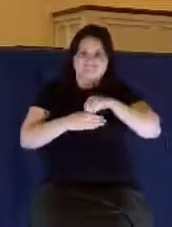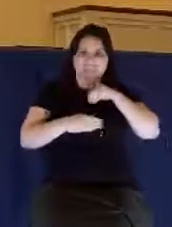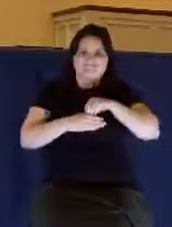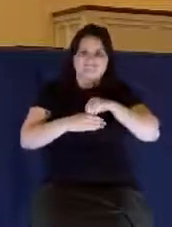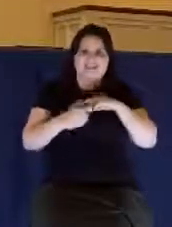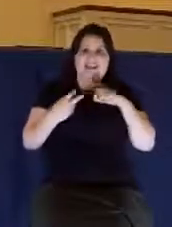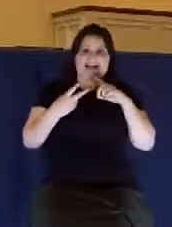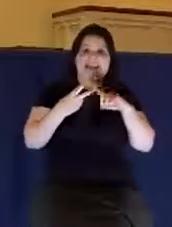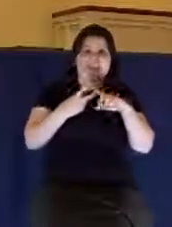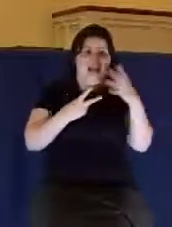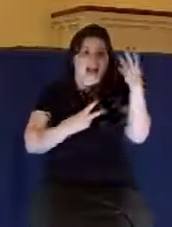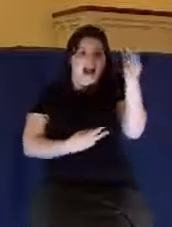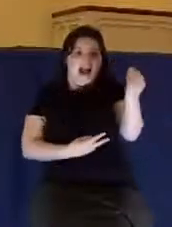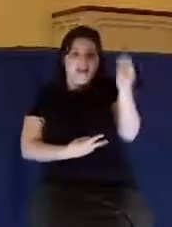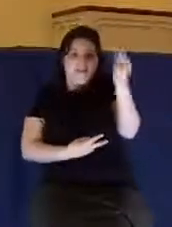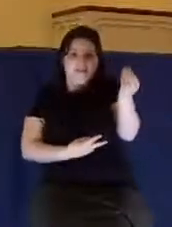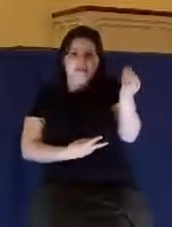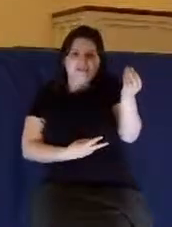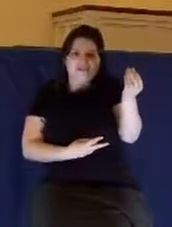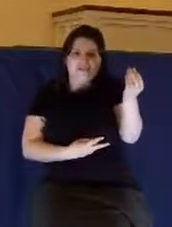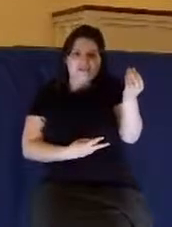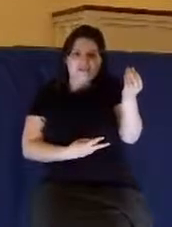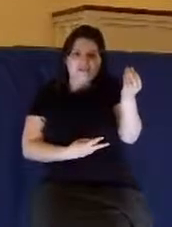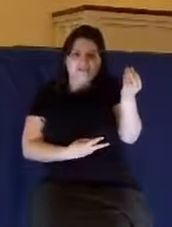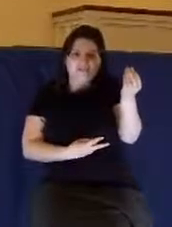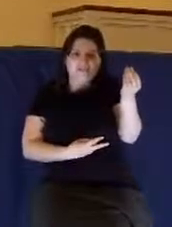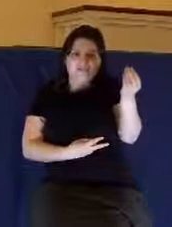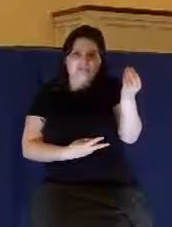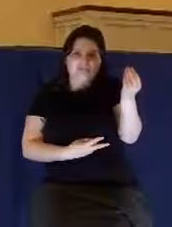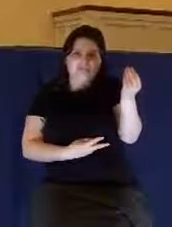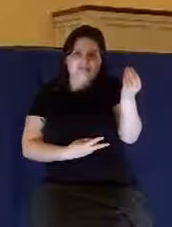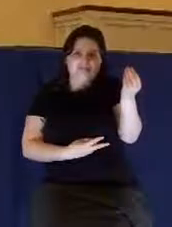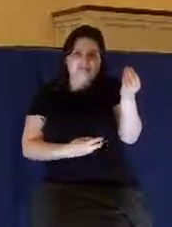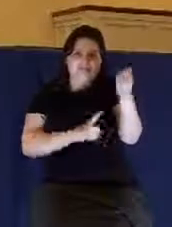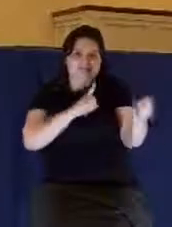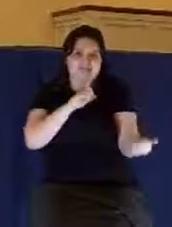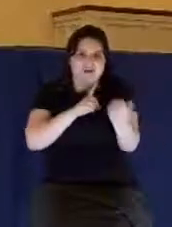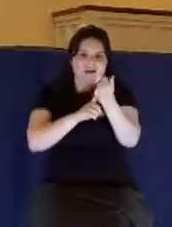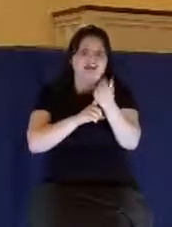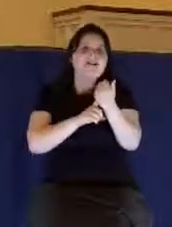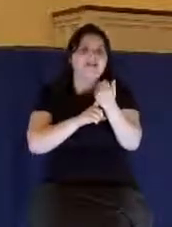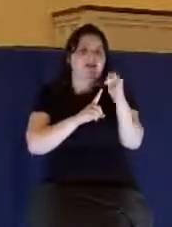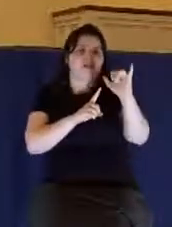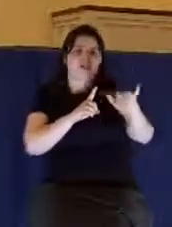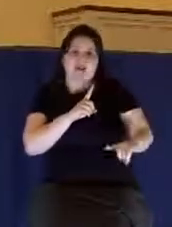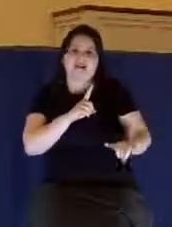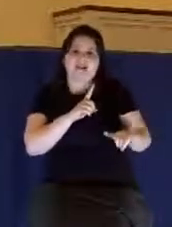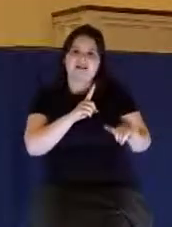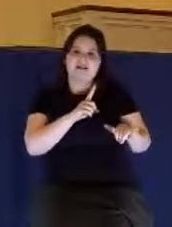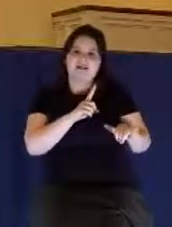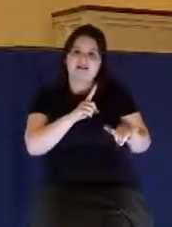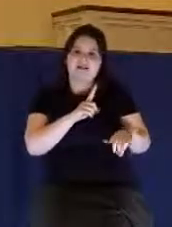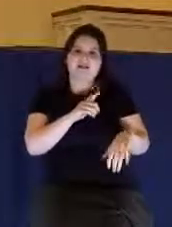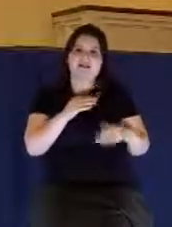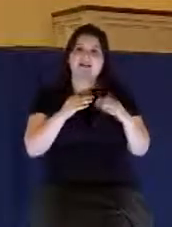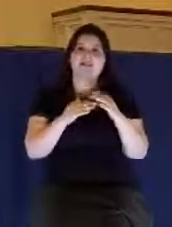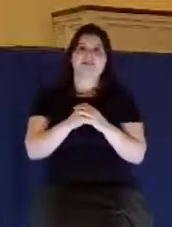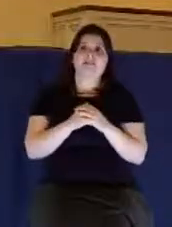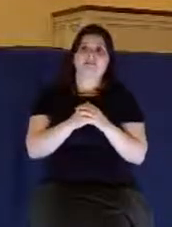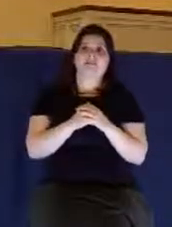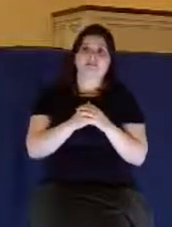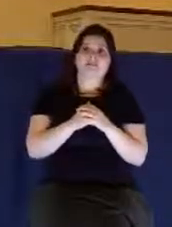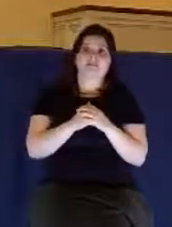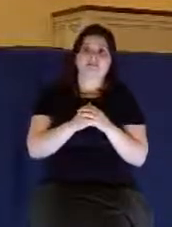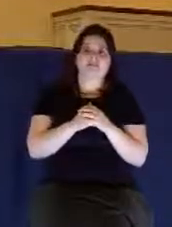It's the outward direction that you use, the outward deception, I should say. Number two,